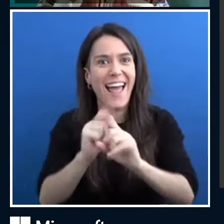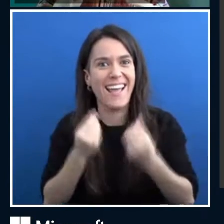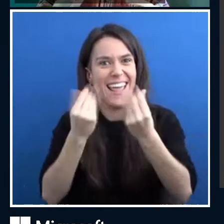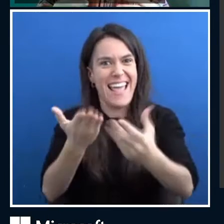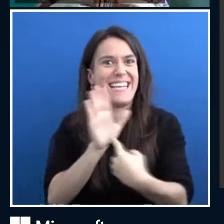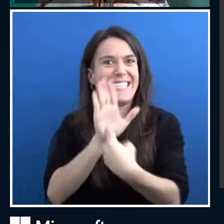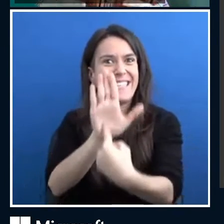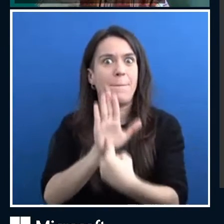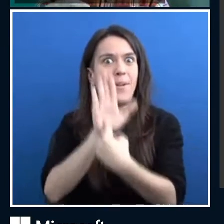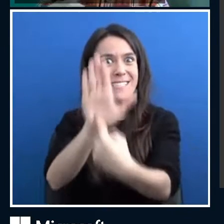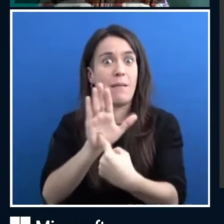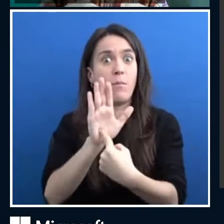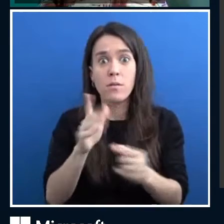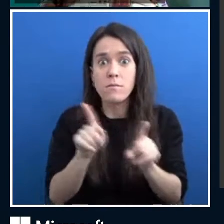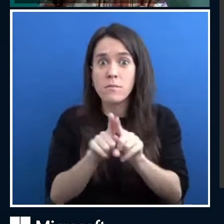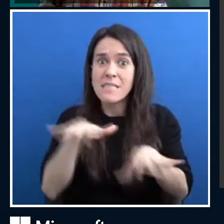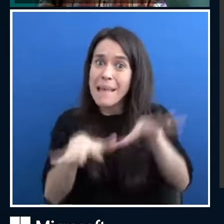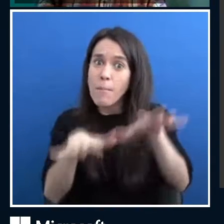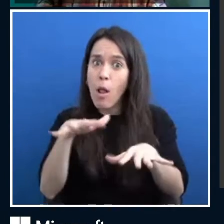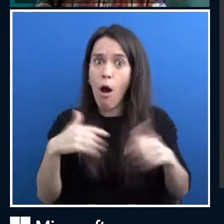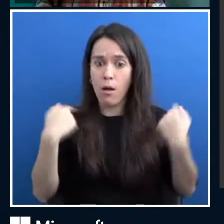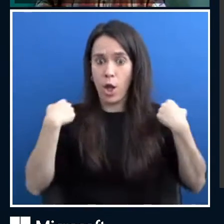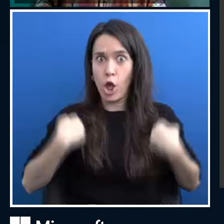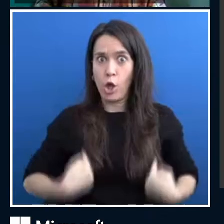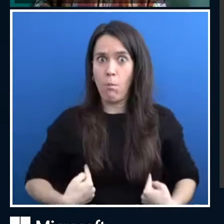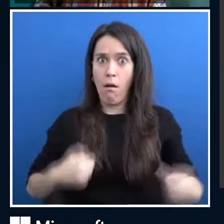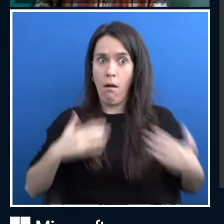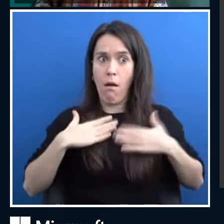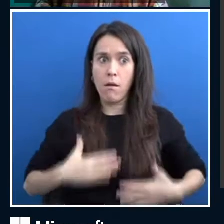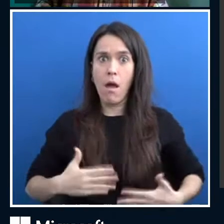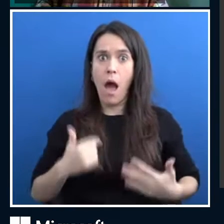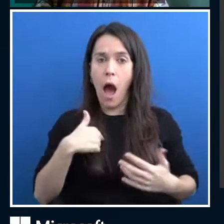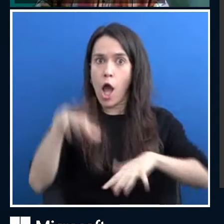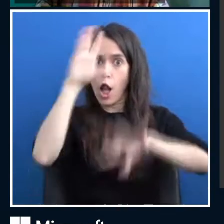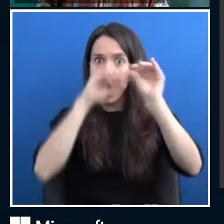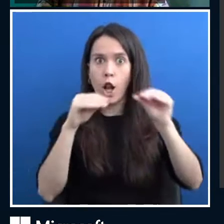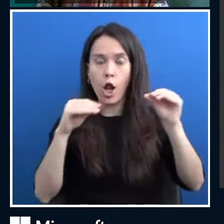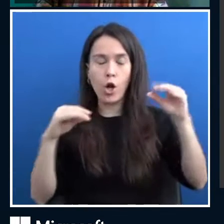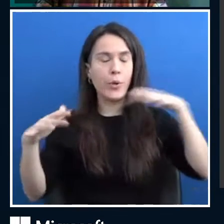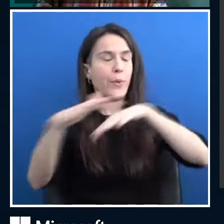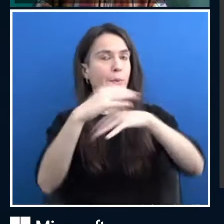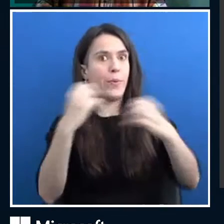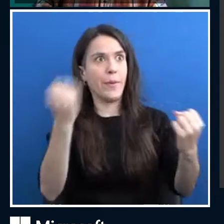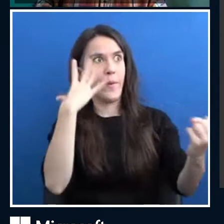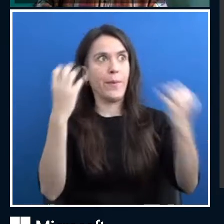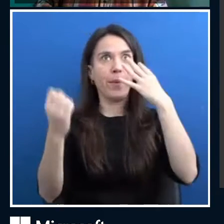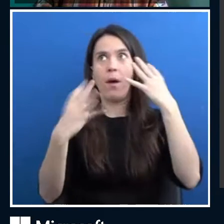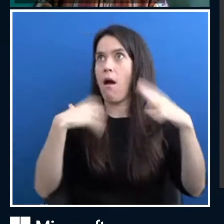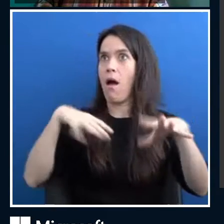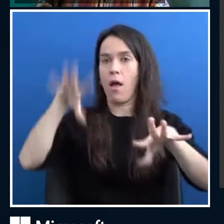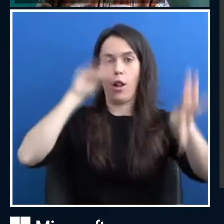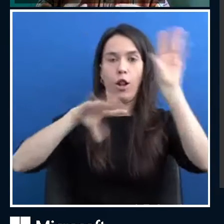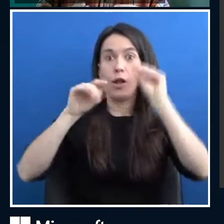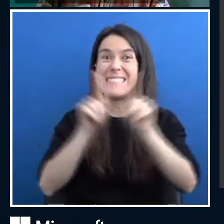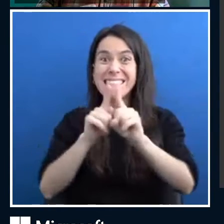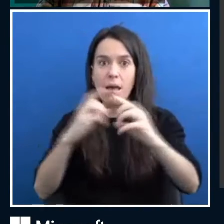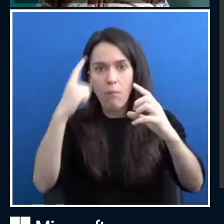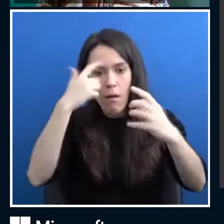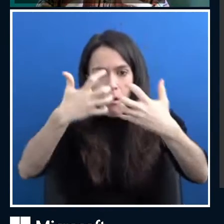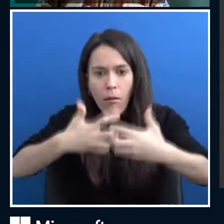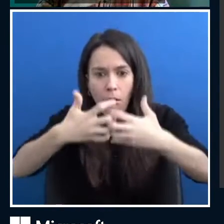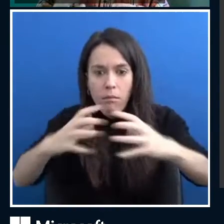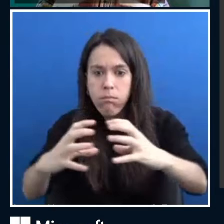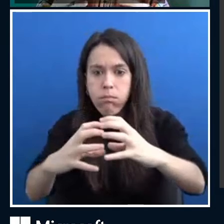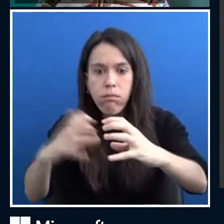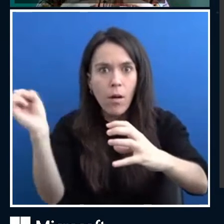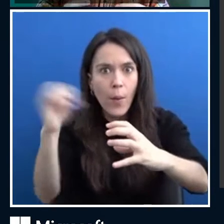newly born person, learns by interacting with the environment. So this technology, for example, the neural networks is very efficient